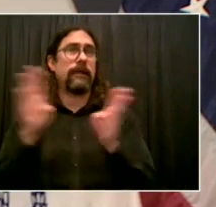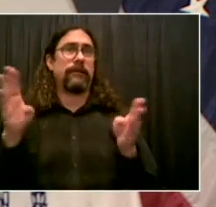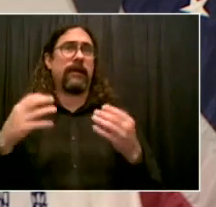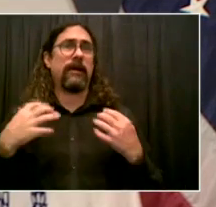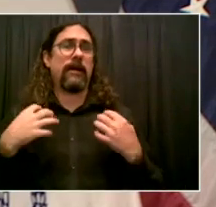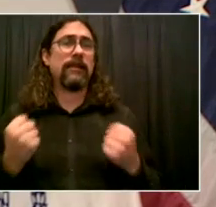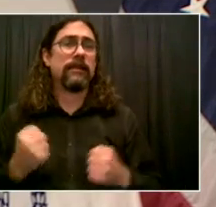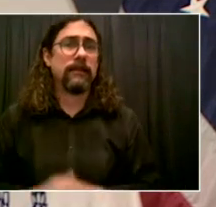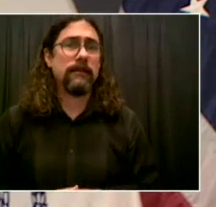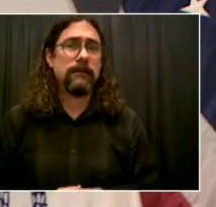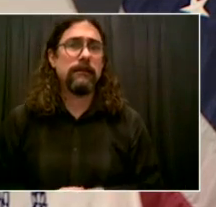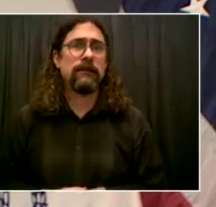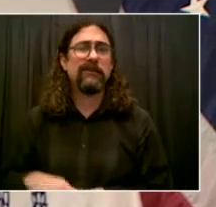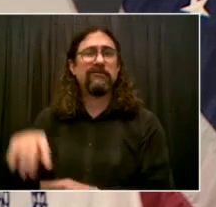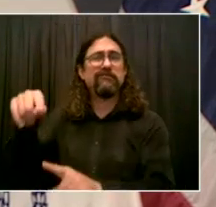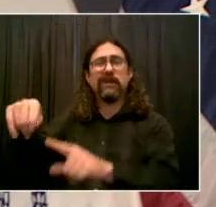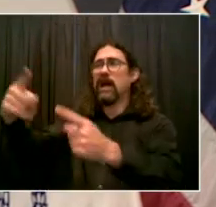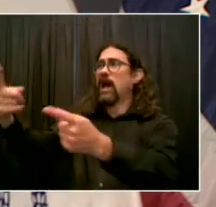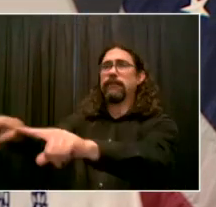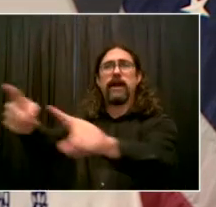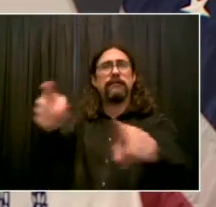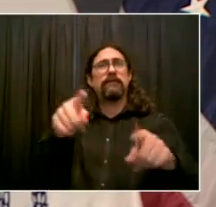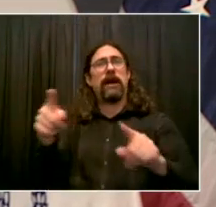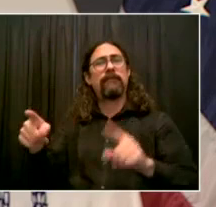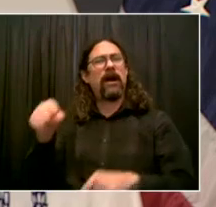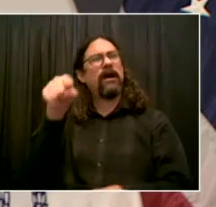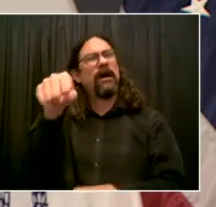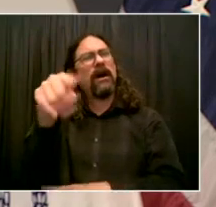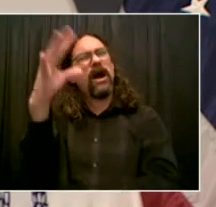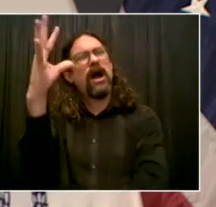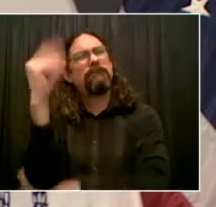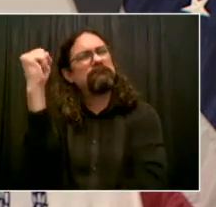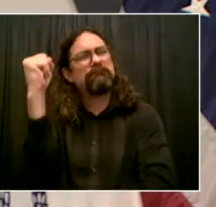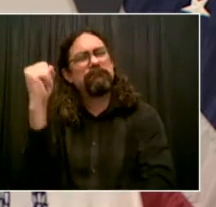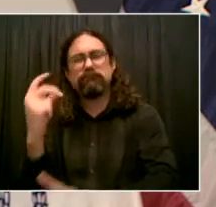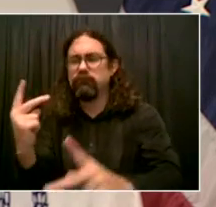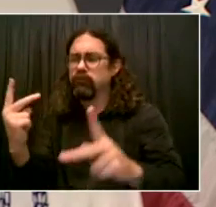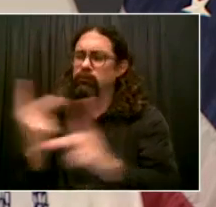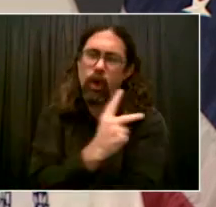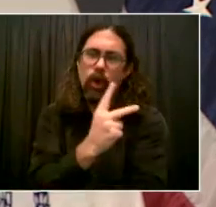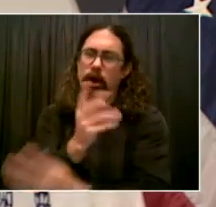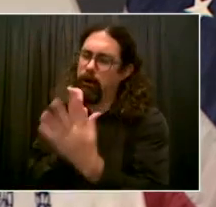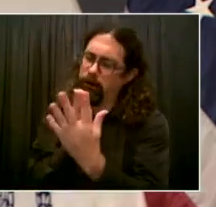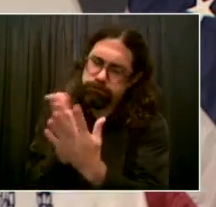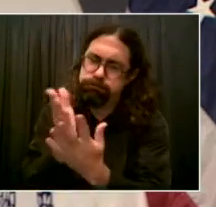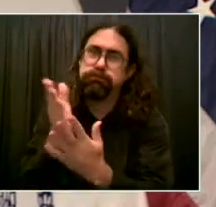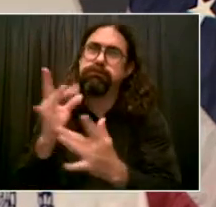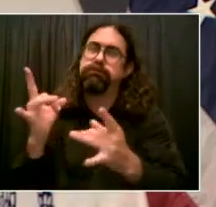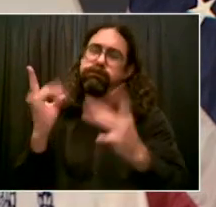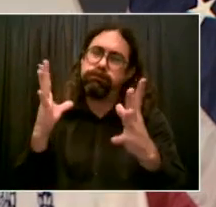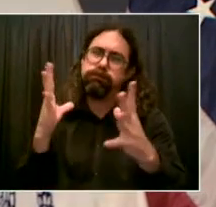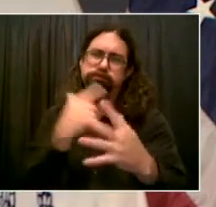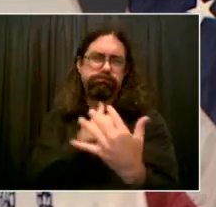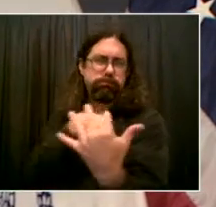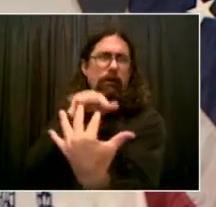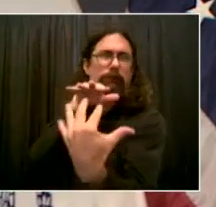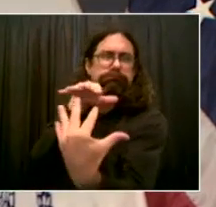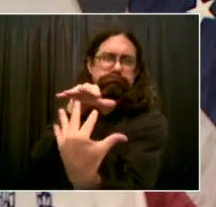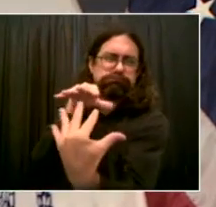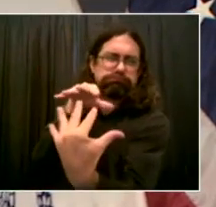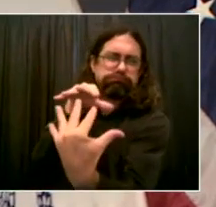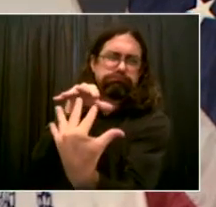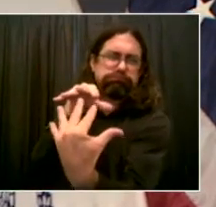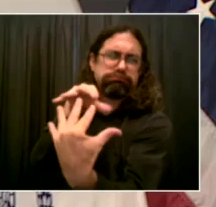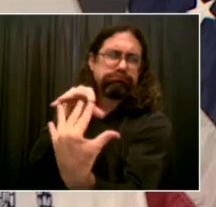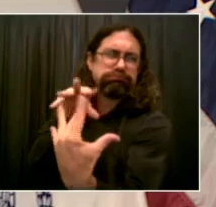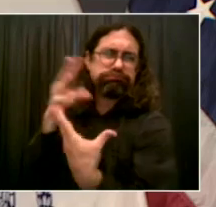in this nation. We learned the lessons to know how to fight back in the future. But we've also done amazing things historically in New York City when it comes